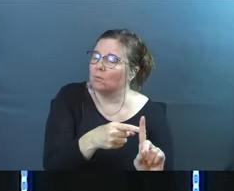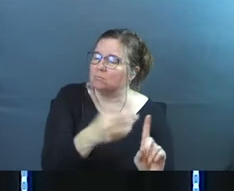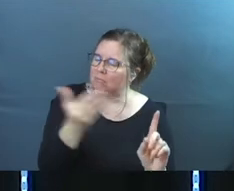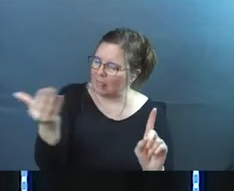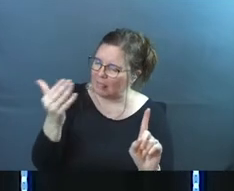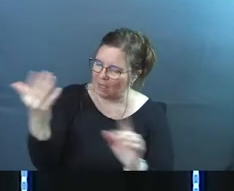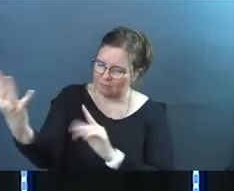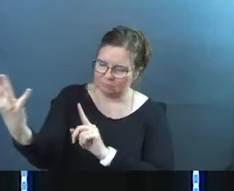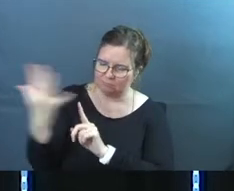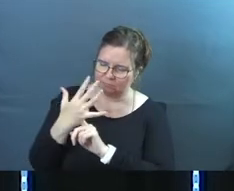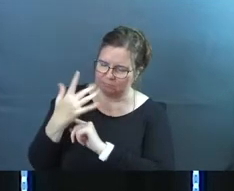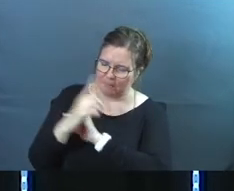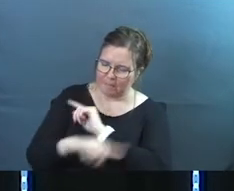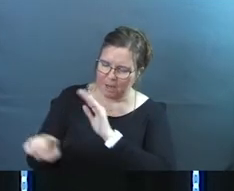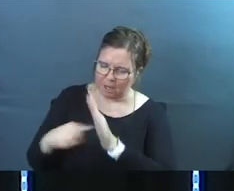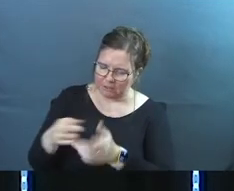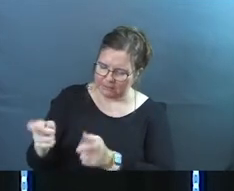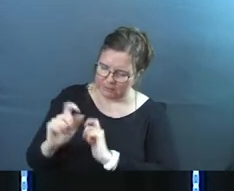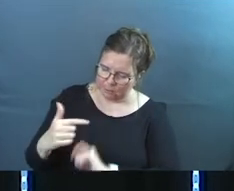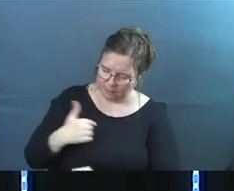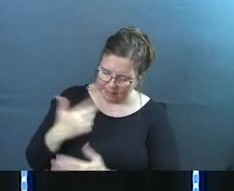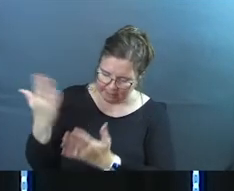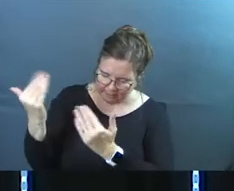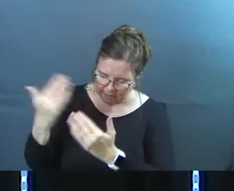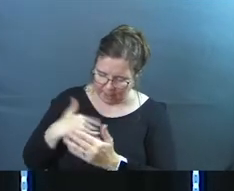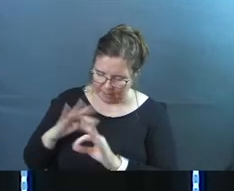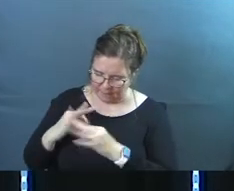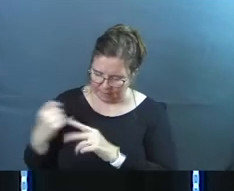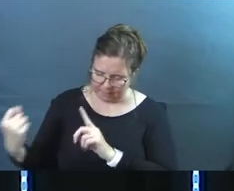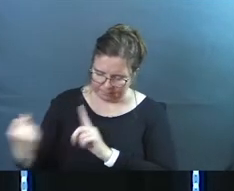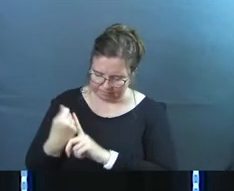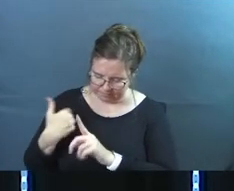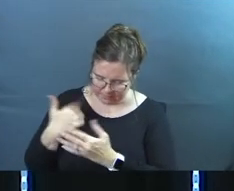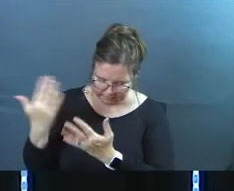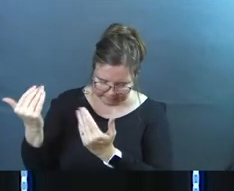let your hand fall on me and on my family